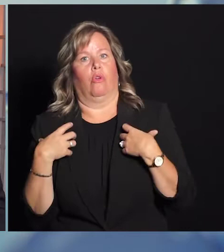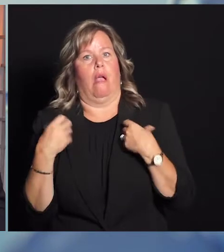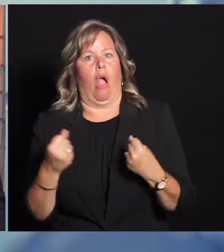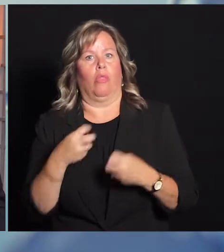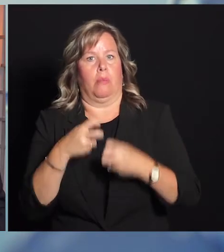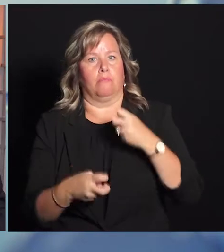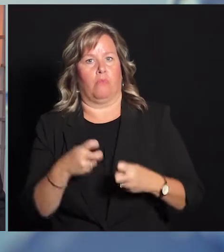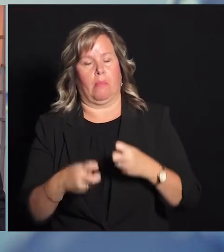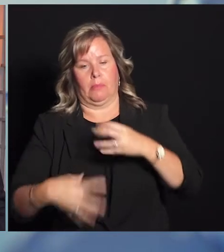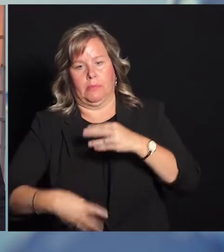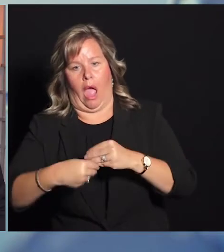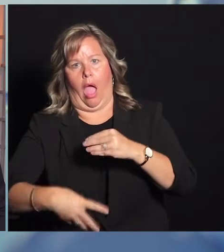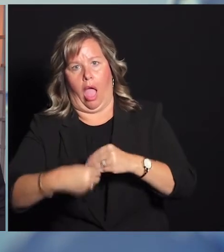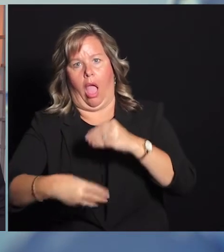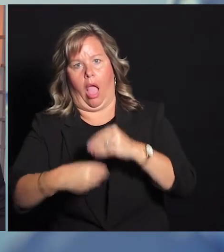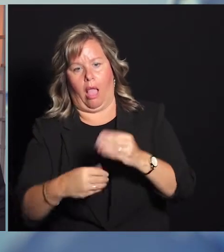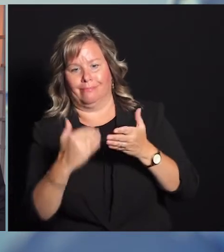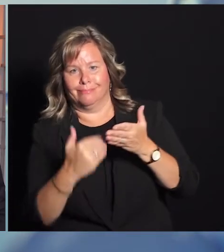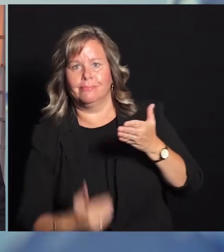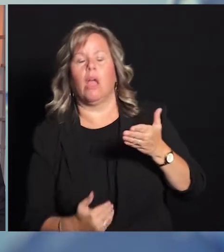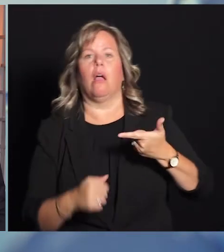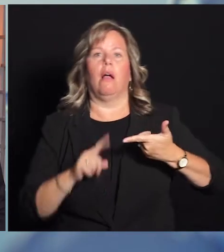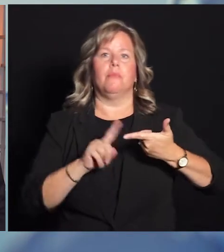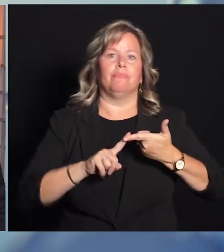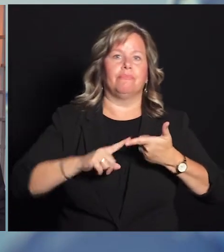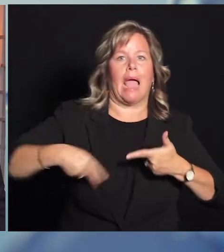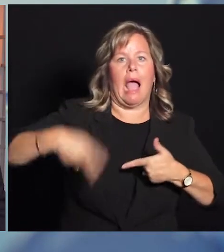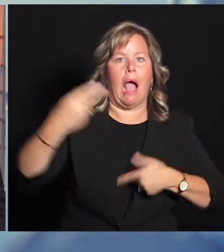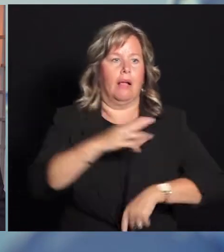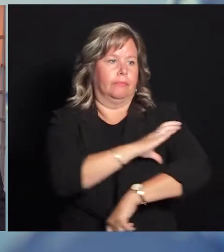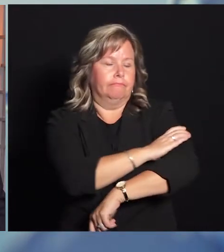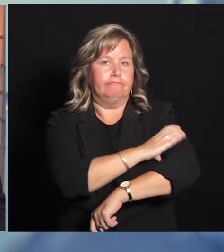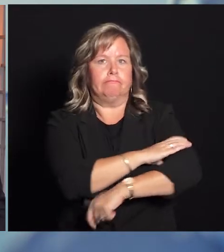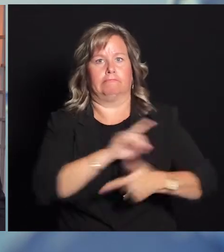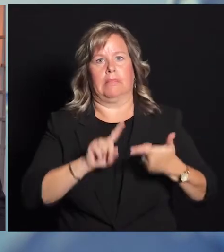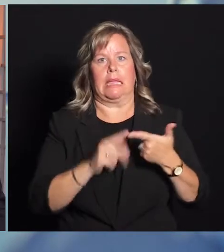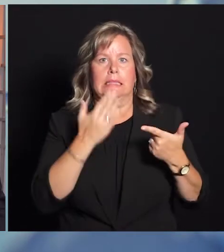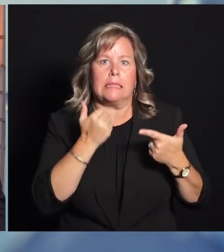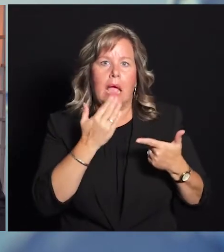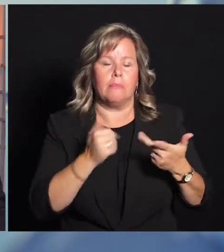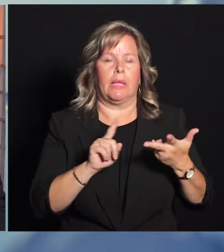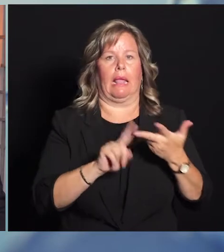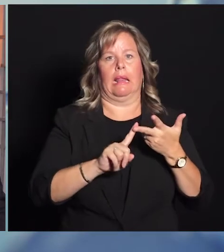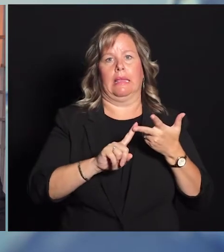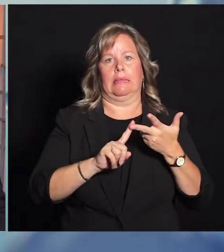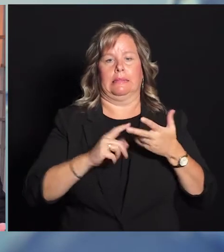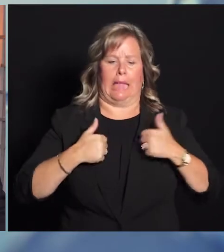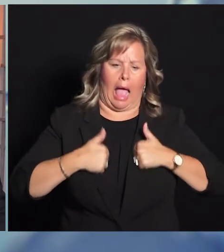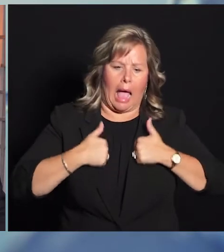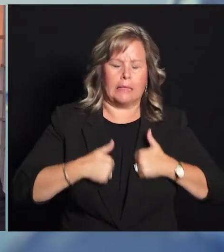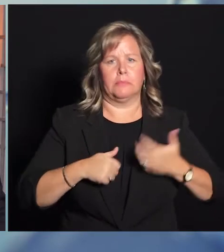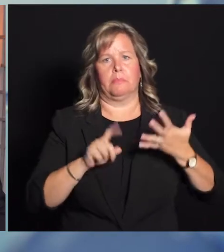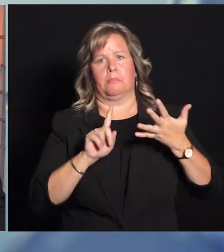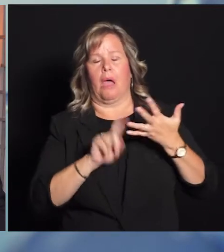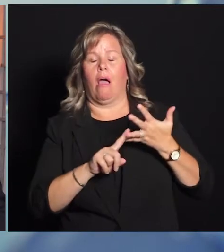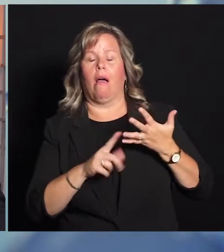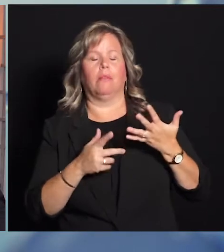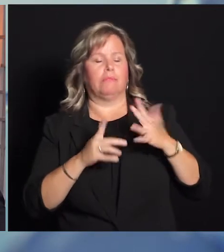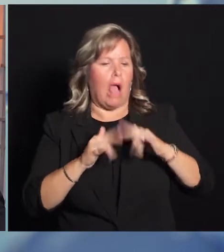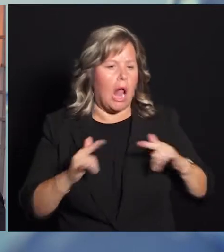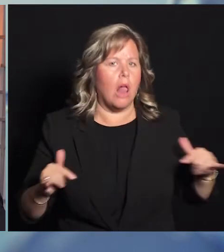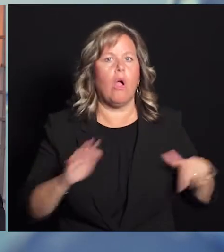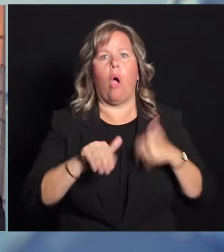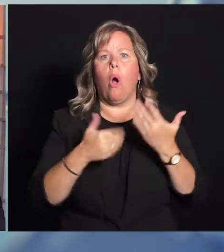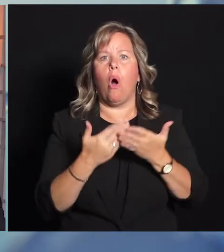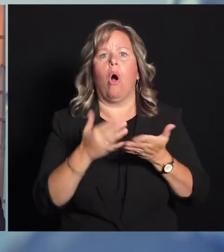listed as comorbidities. Things like hypertension, obesity, diabetes, asthma, cancer, heart disease are